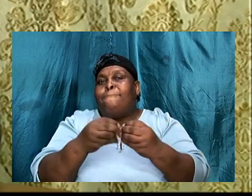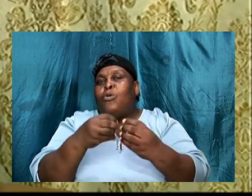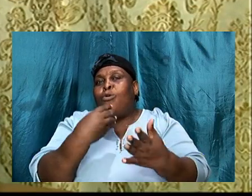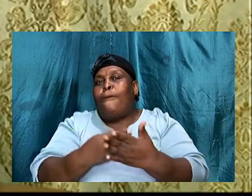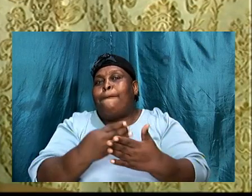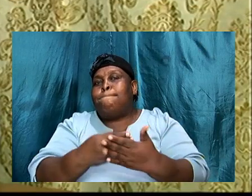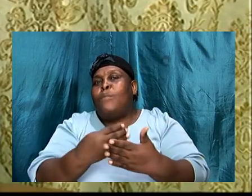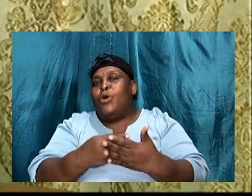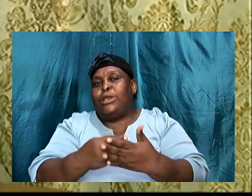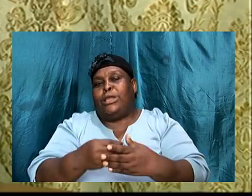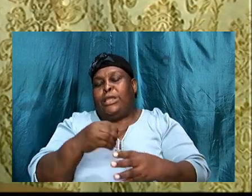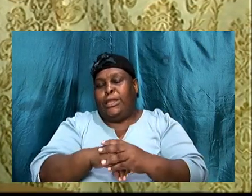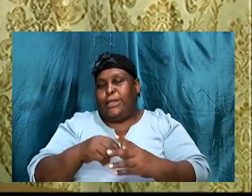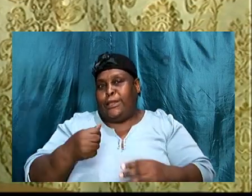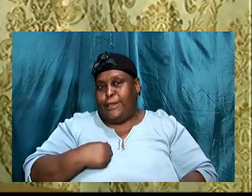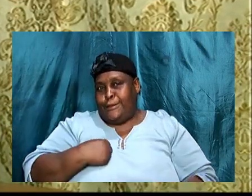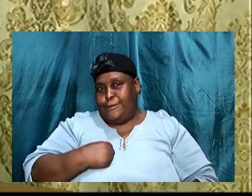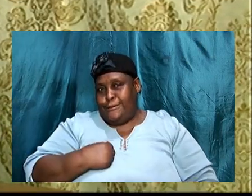going to Canada,